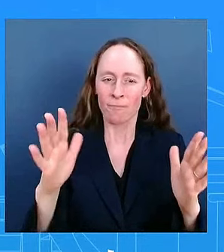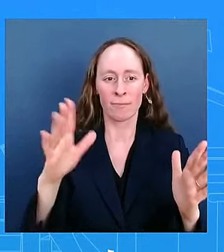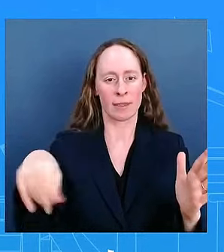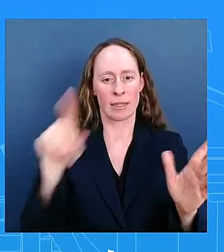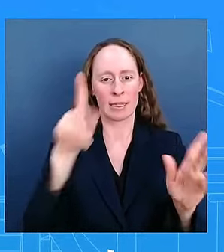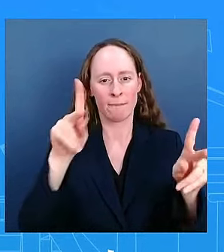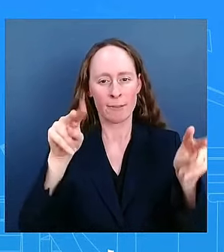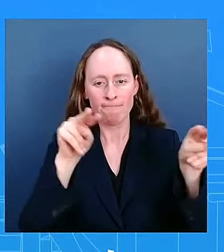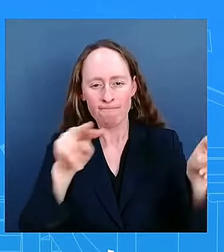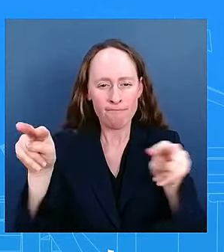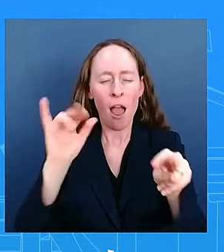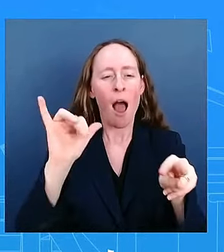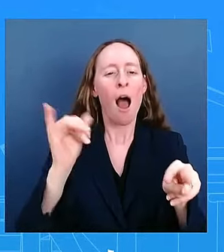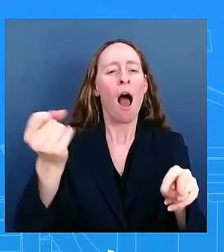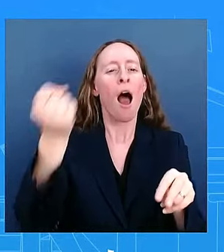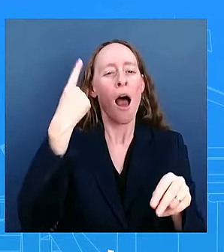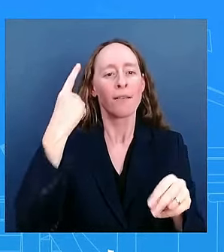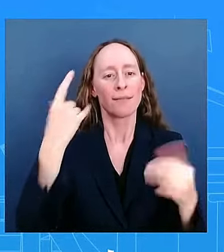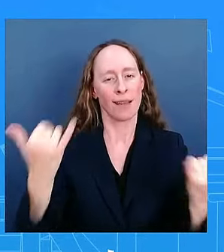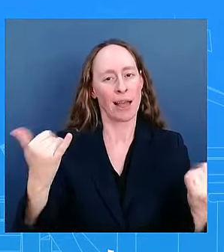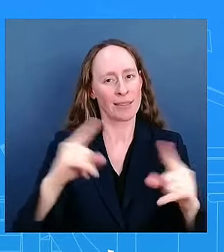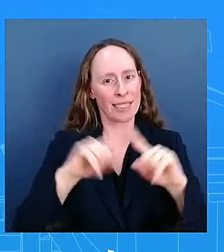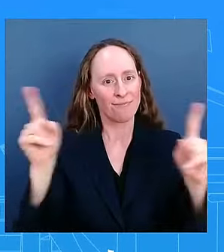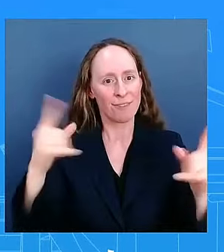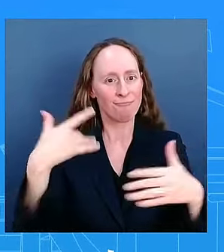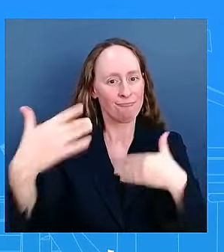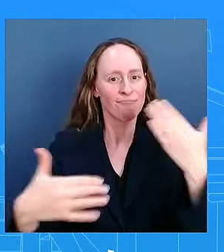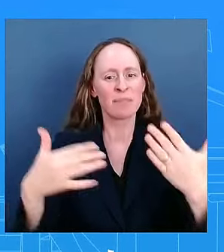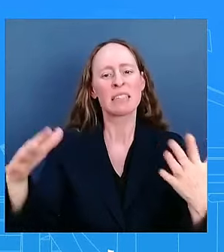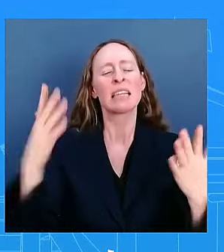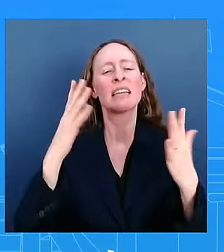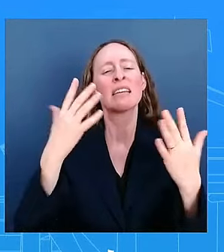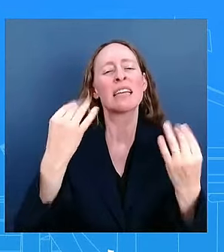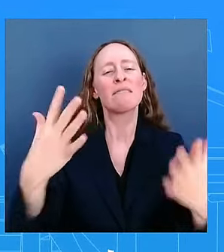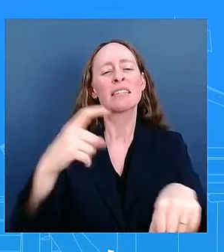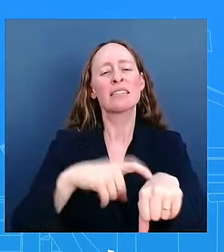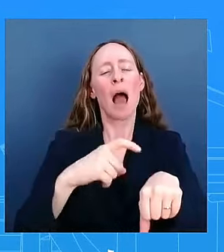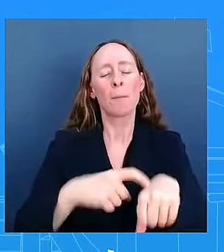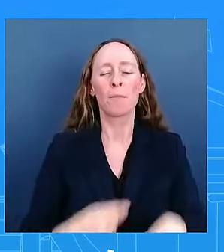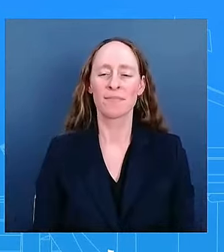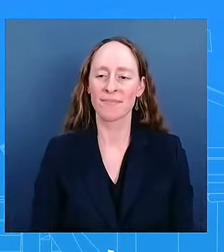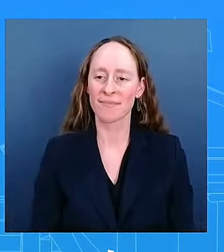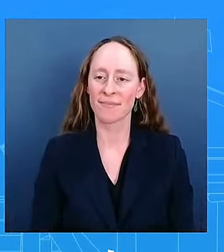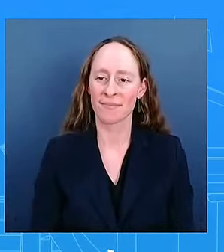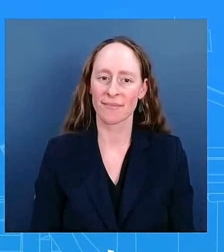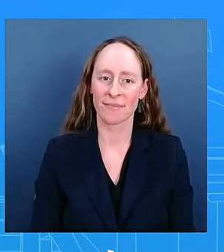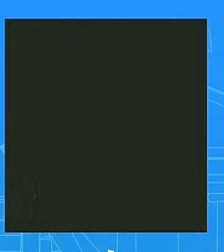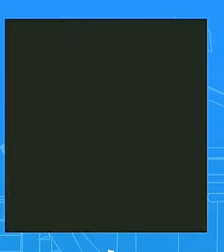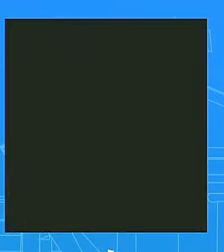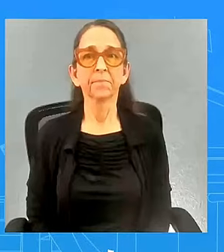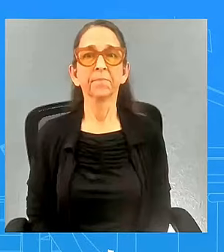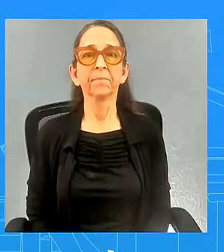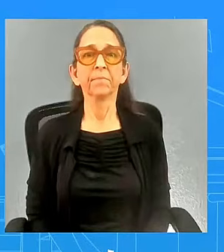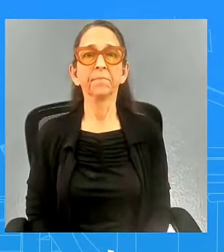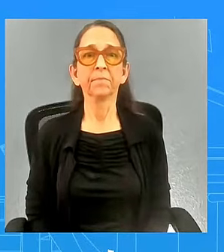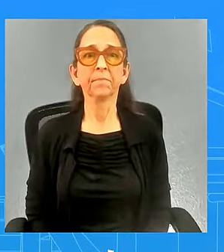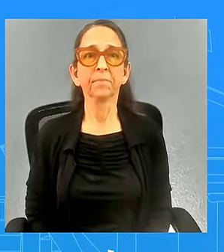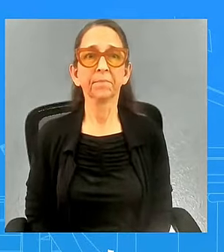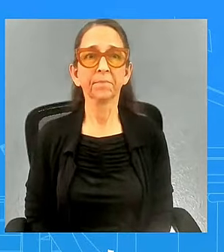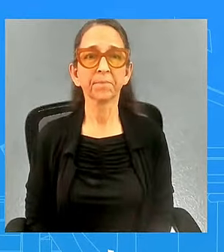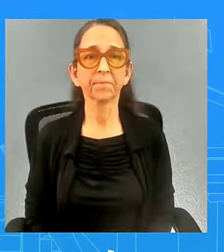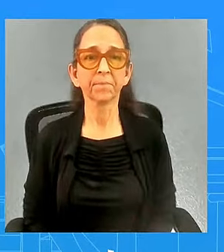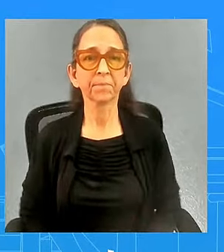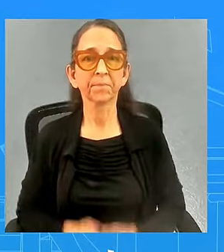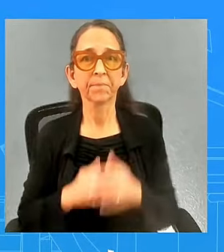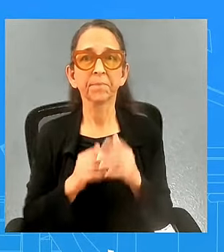also probably takes a little bit of time but it seems you talk about the the it's servicing credit debt that's that's almost treading water for a lot of families just servicing